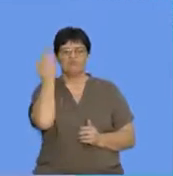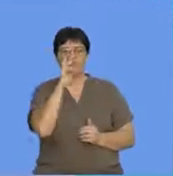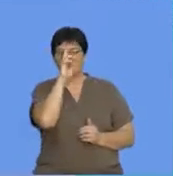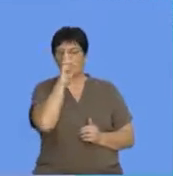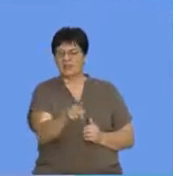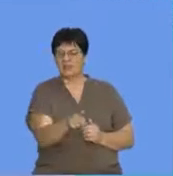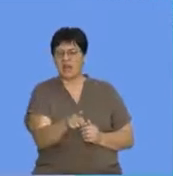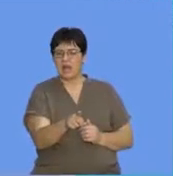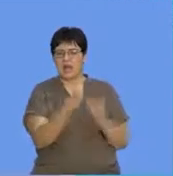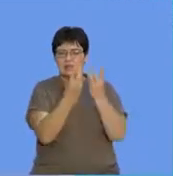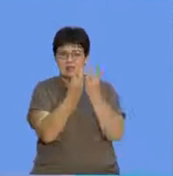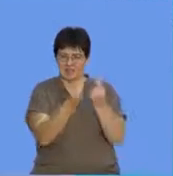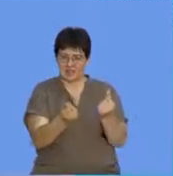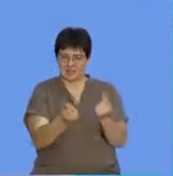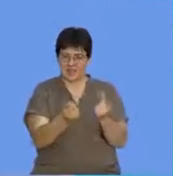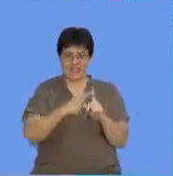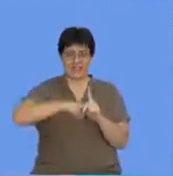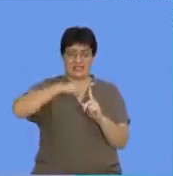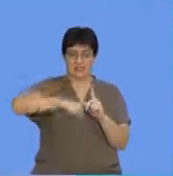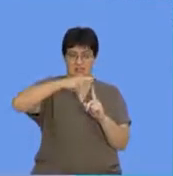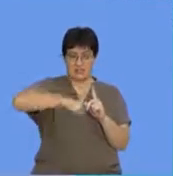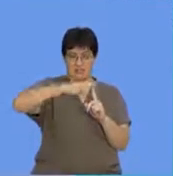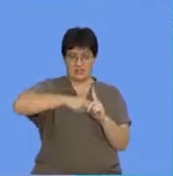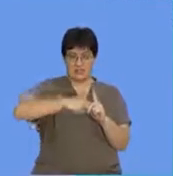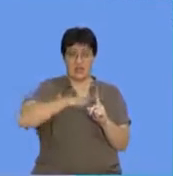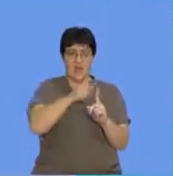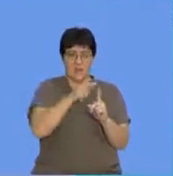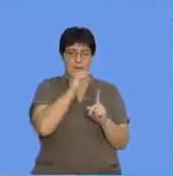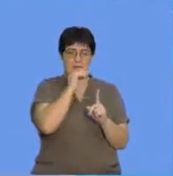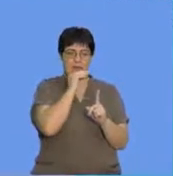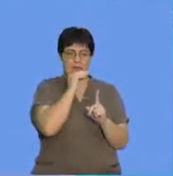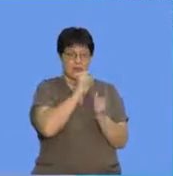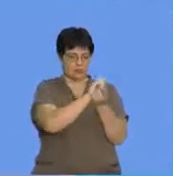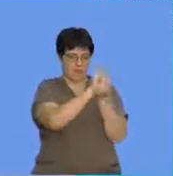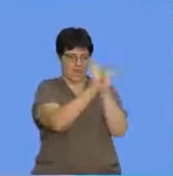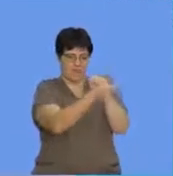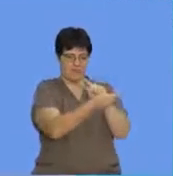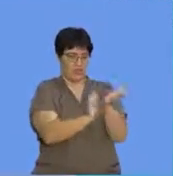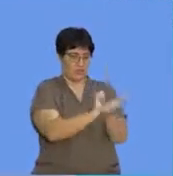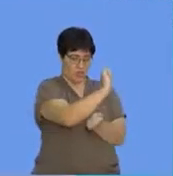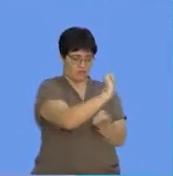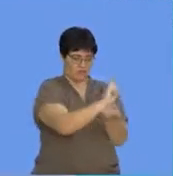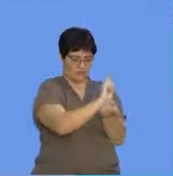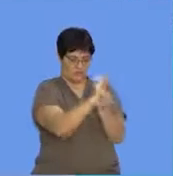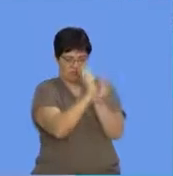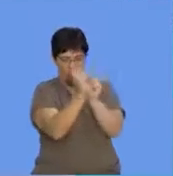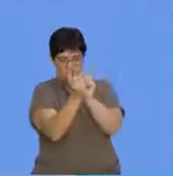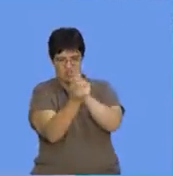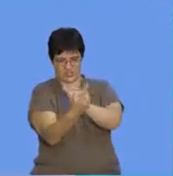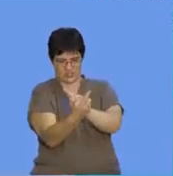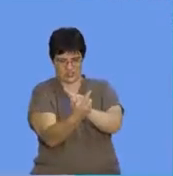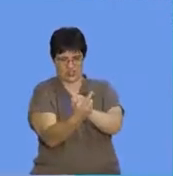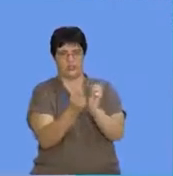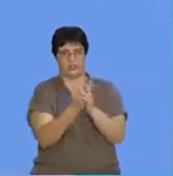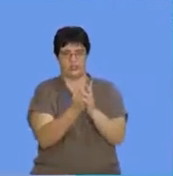melting point, the temperature that a material changes from one phase or state to the other.